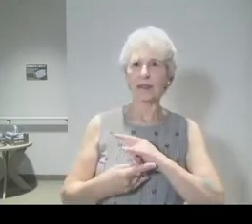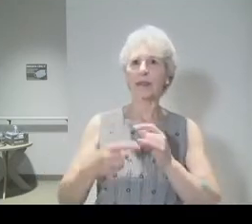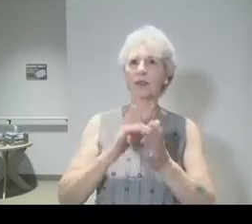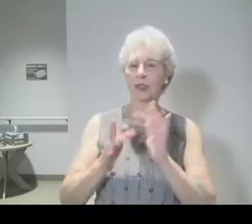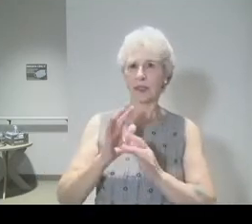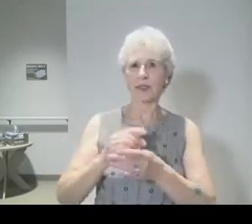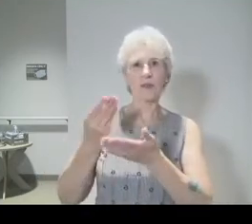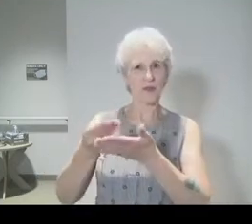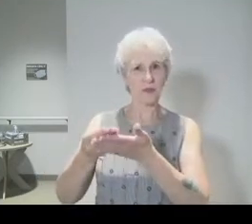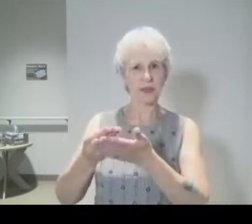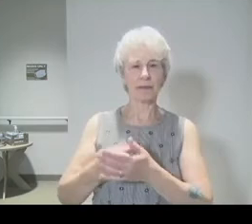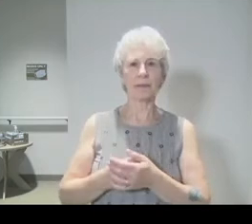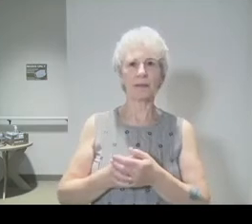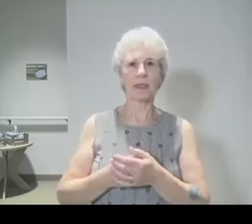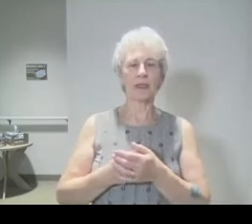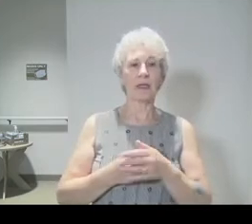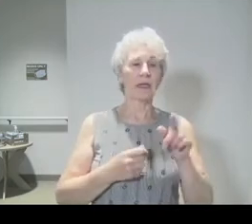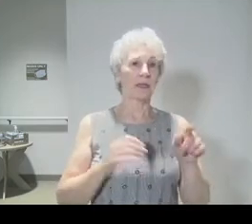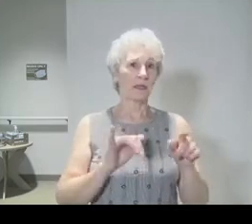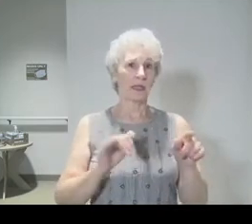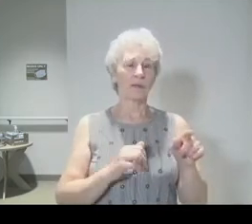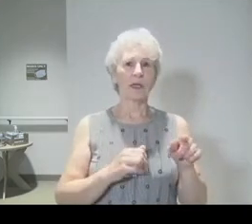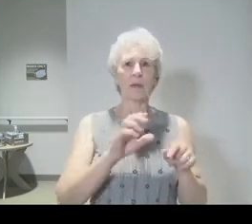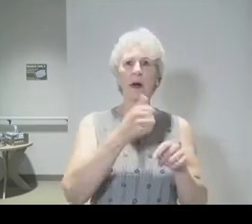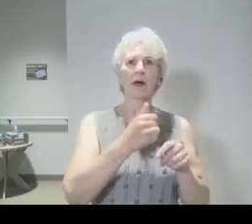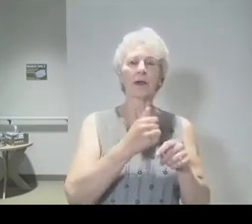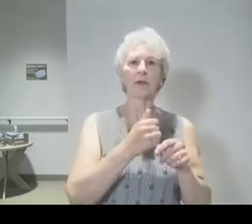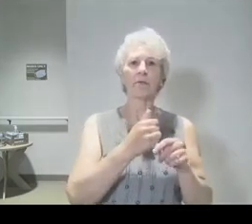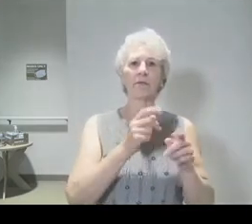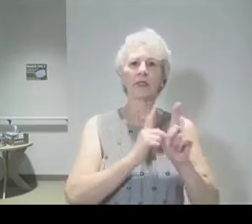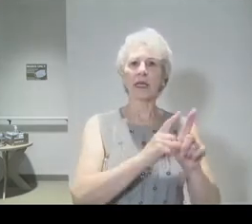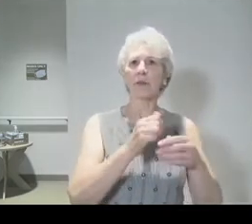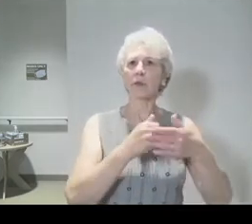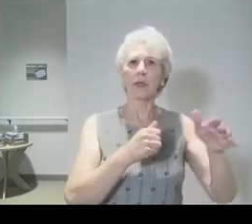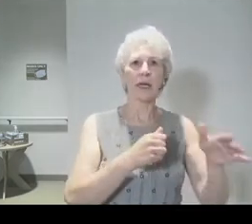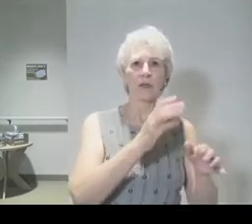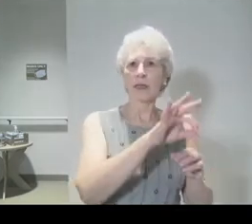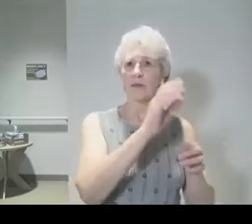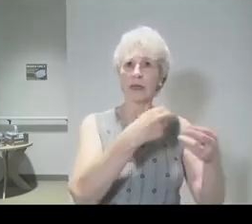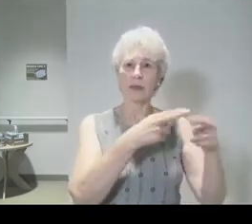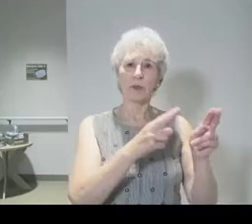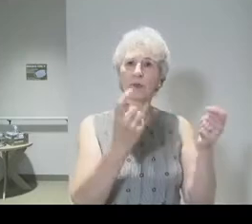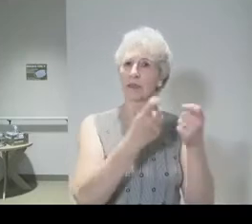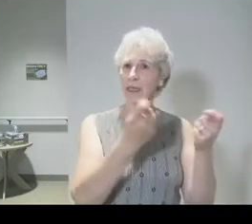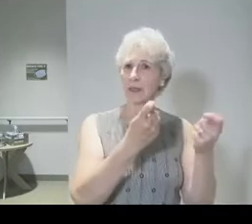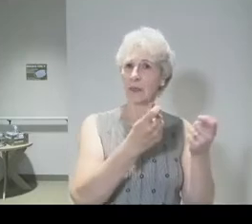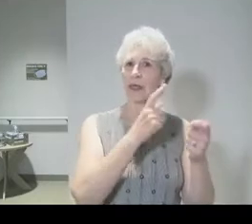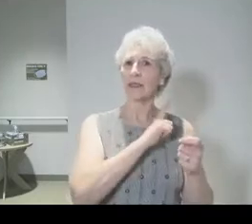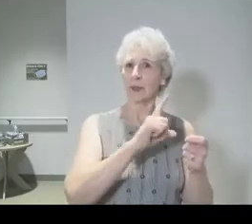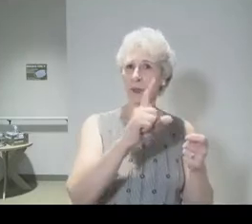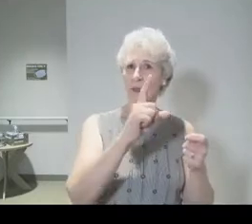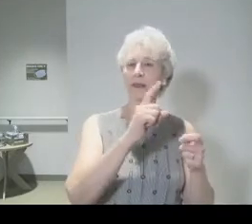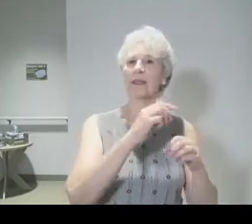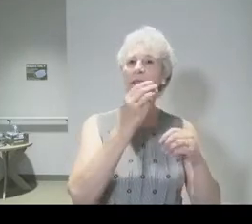And at the same time, other disciples have gone out to find a room to celebrate this Passover in the upper room. But the one thing